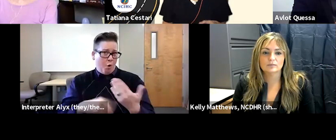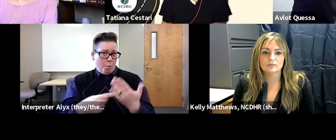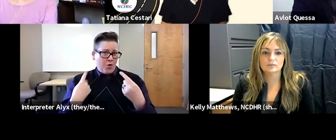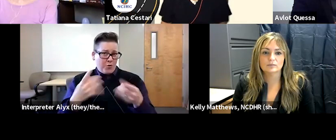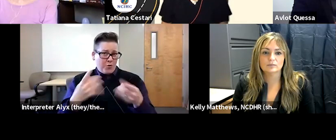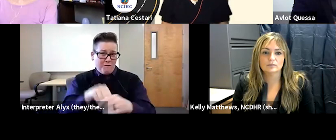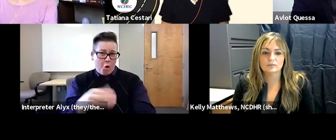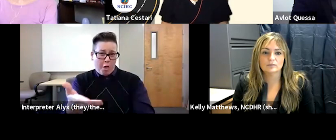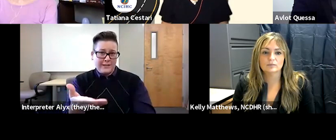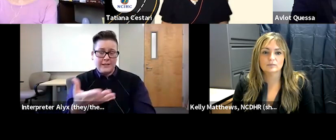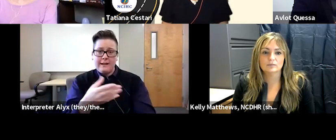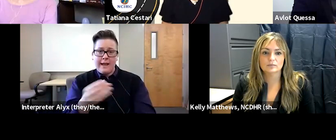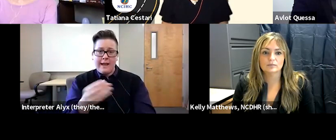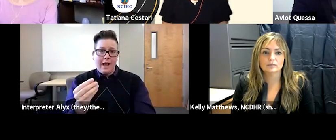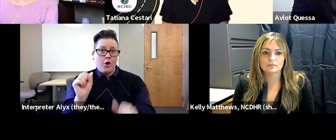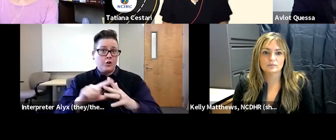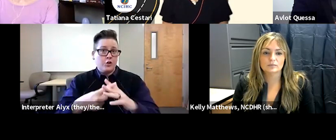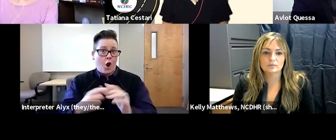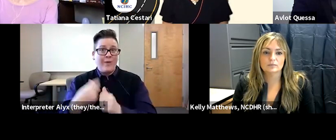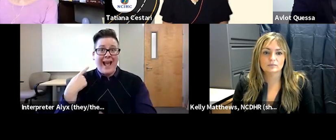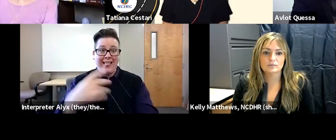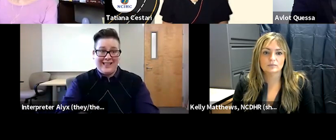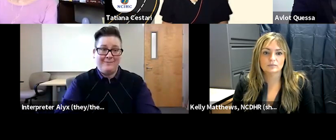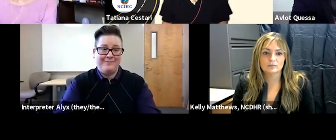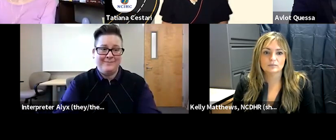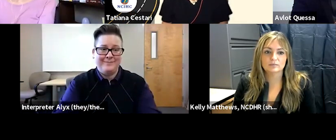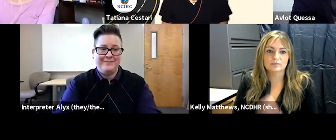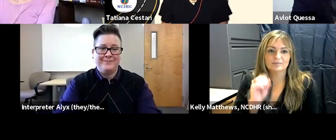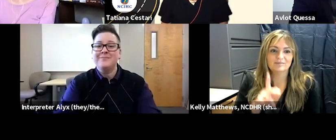been involved in and we can start with kelly this time